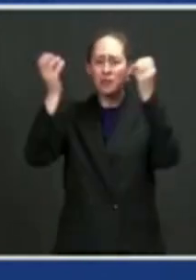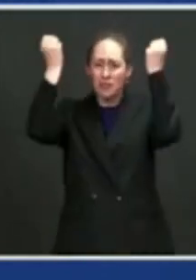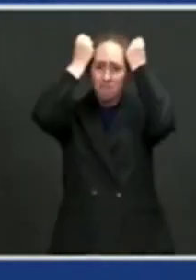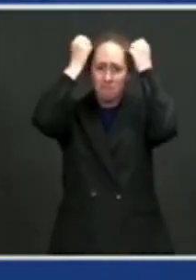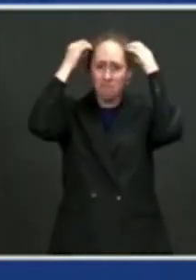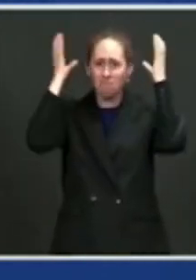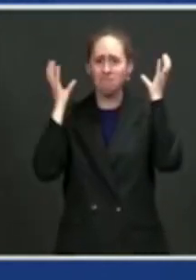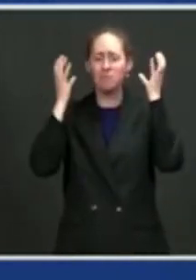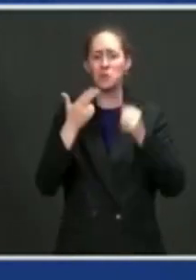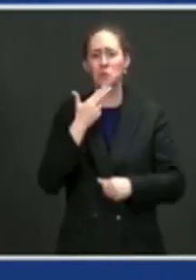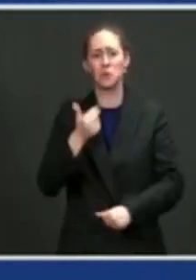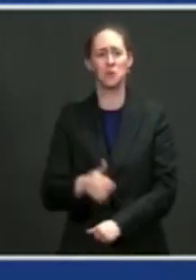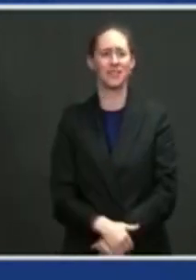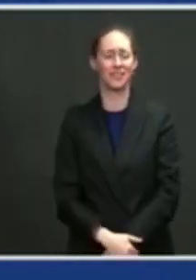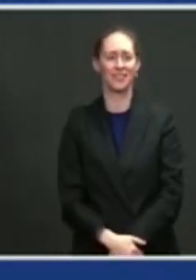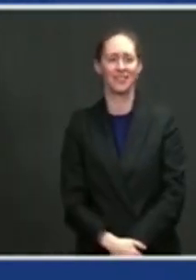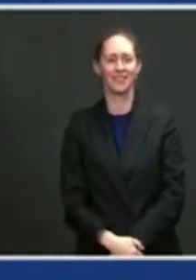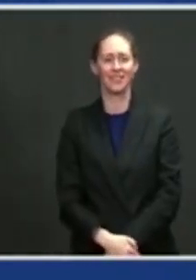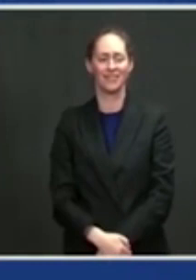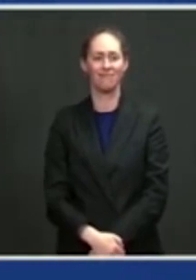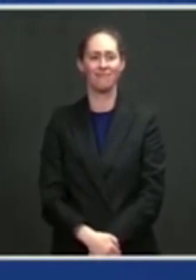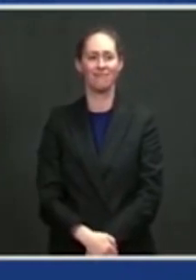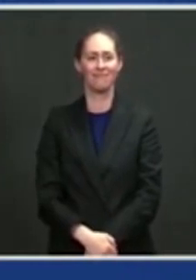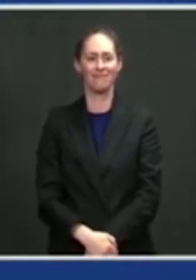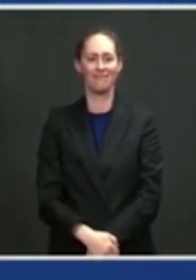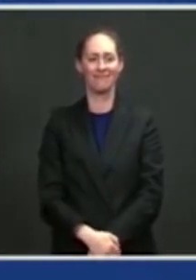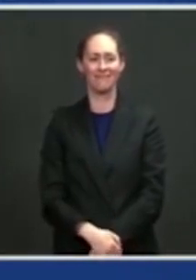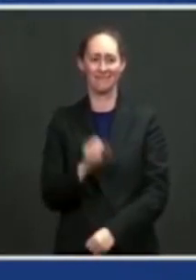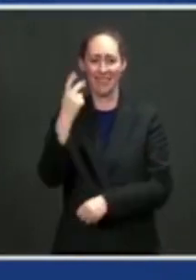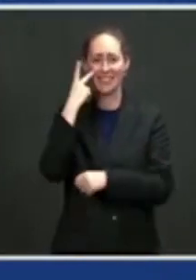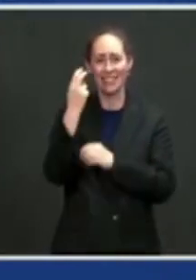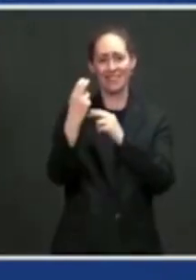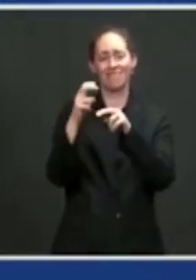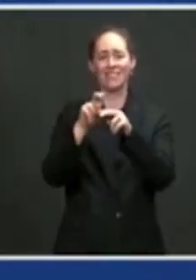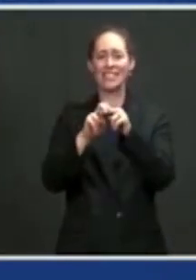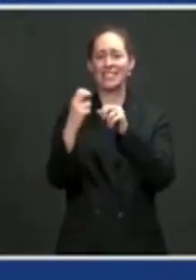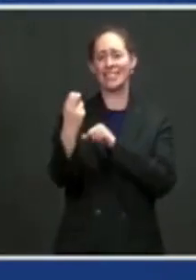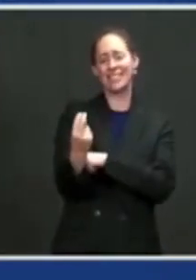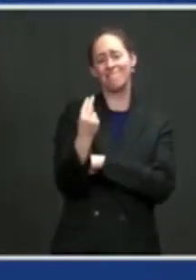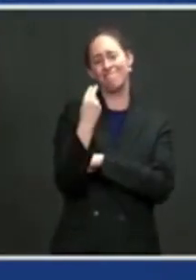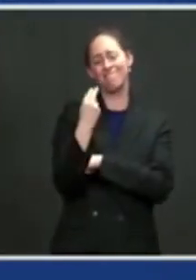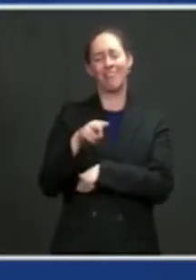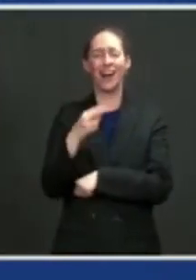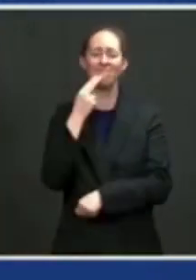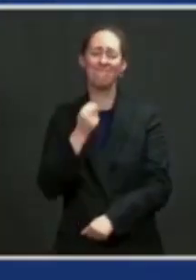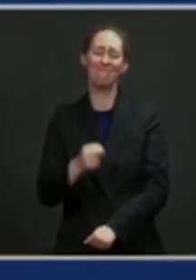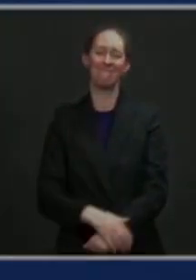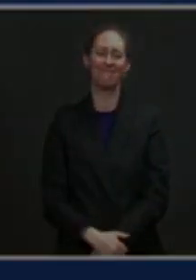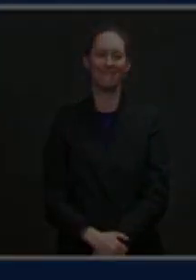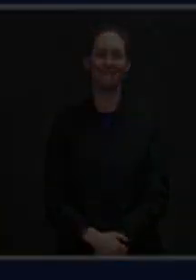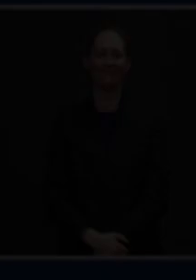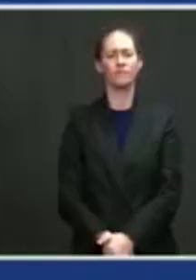look at her, she looks like she's 19 years old, sitting there with her, like a little lady in her way squad. Brittany, you're doing triple